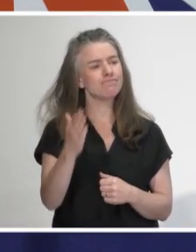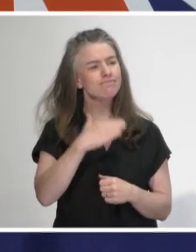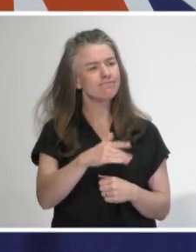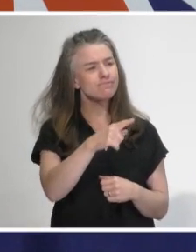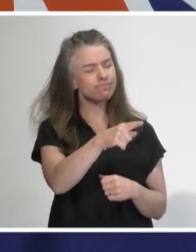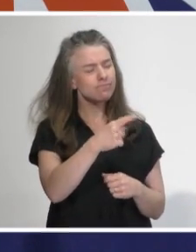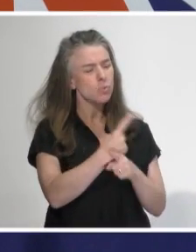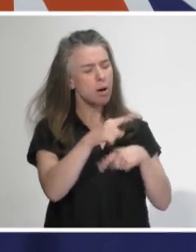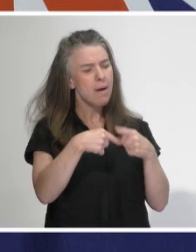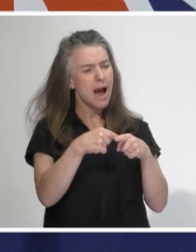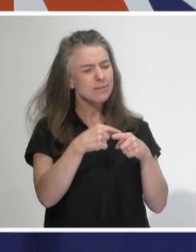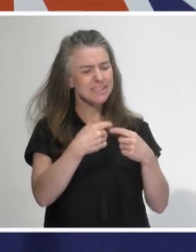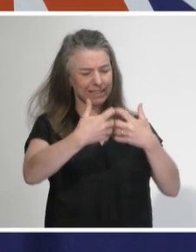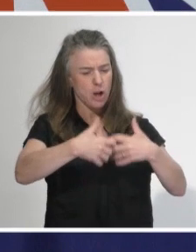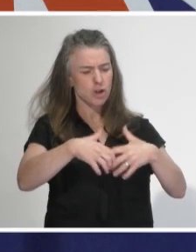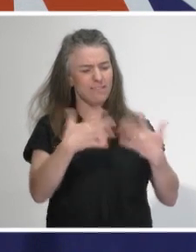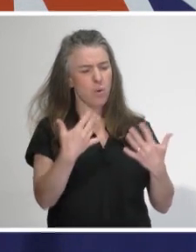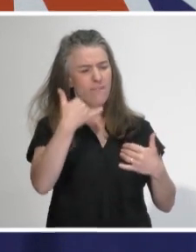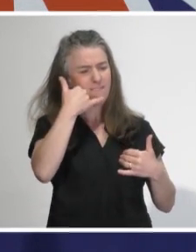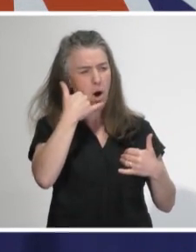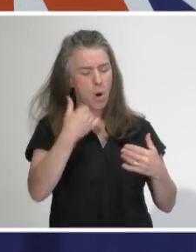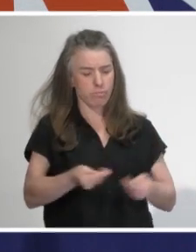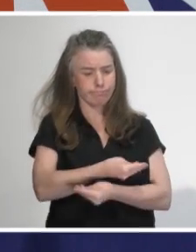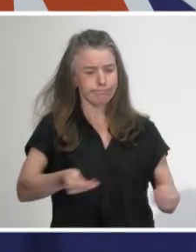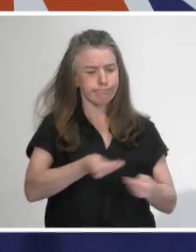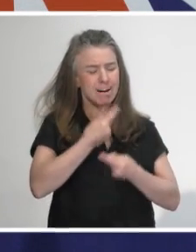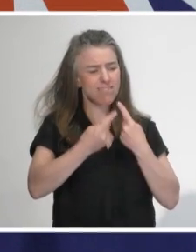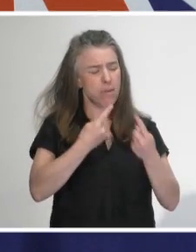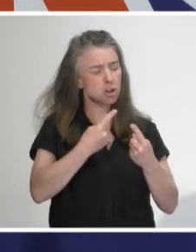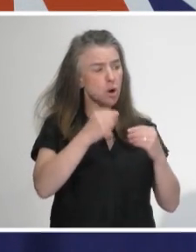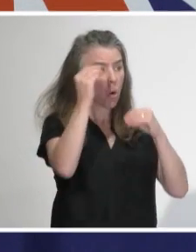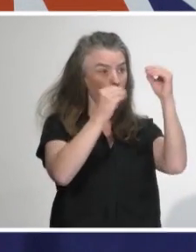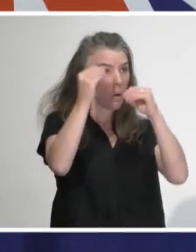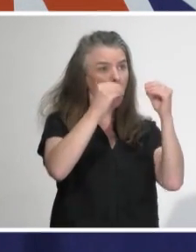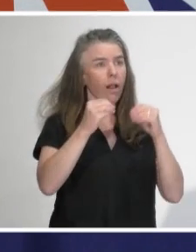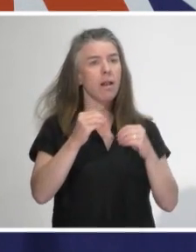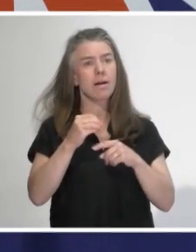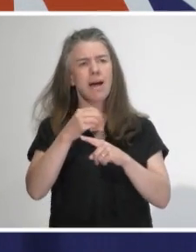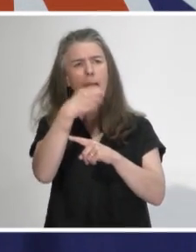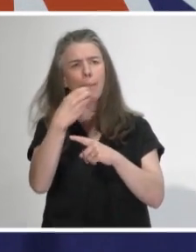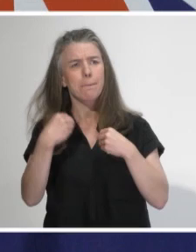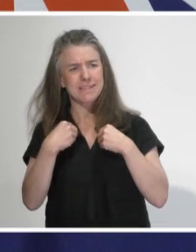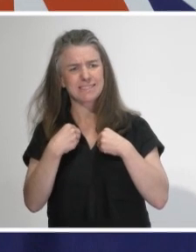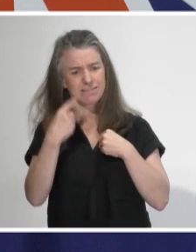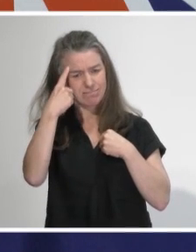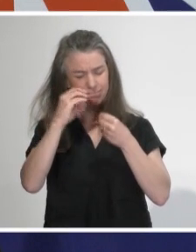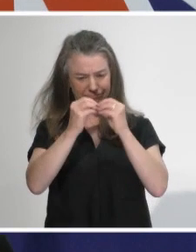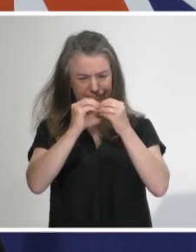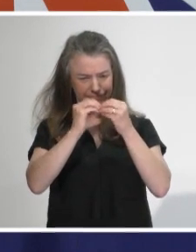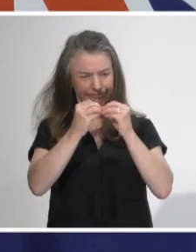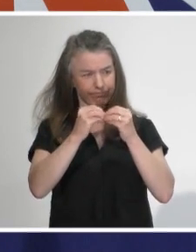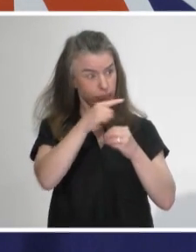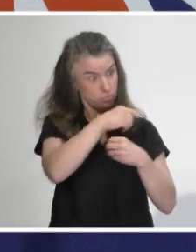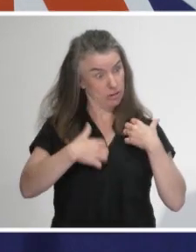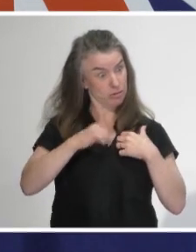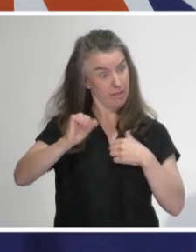Google and Apple have announced that they're looking to implement some measures. Is that something that the government's looking at? Yeah, we're looking at their specific initiative,